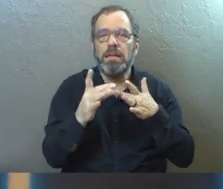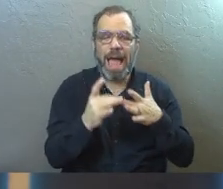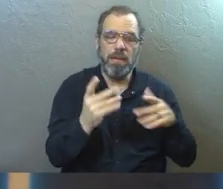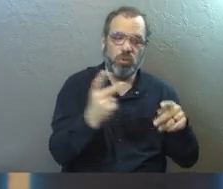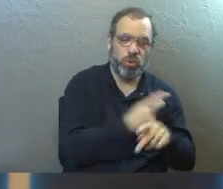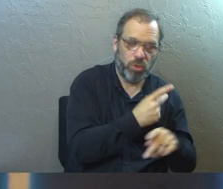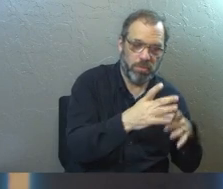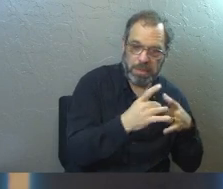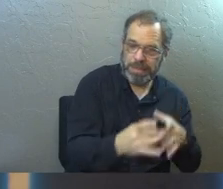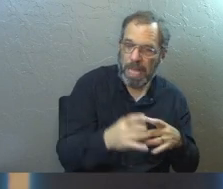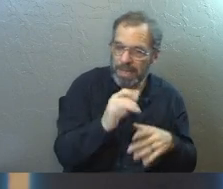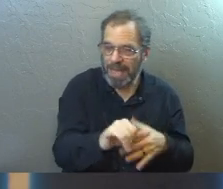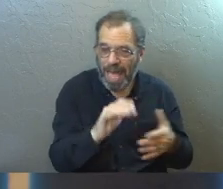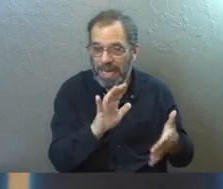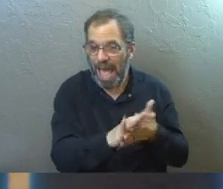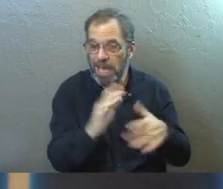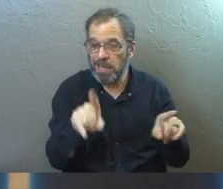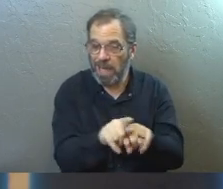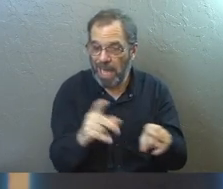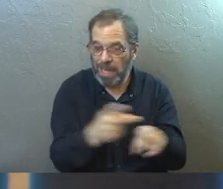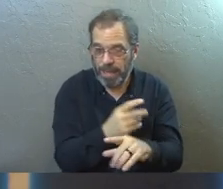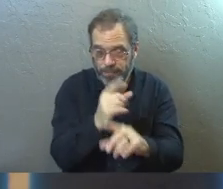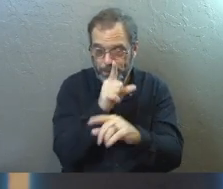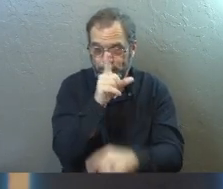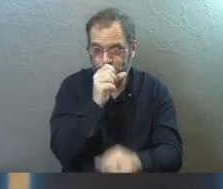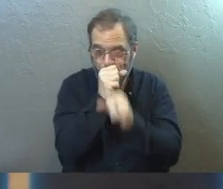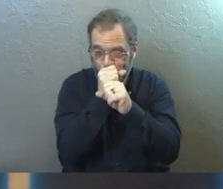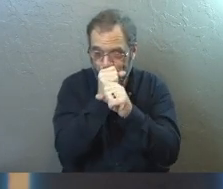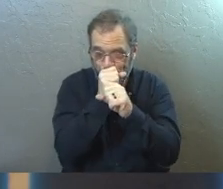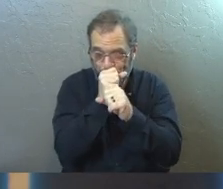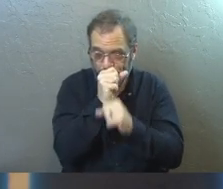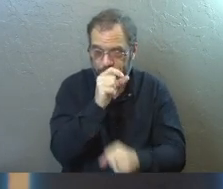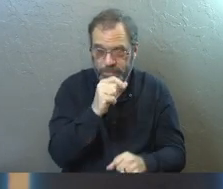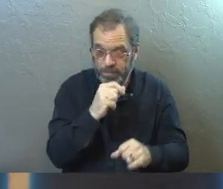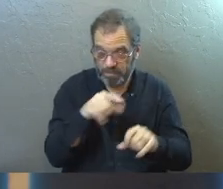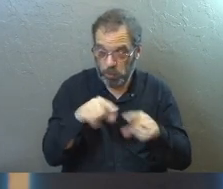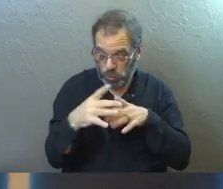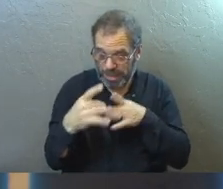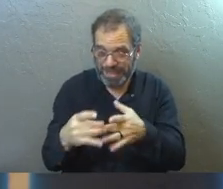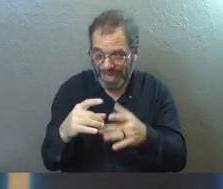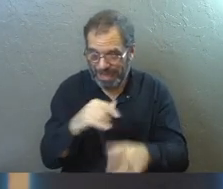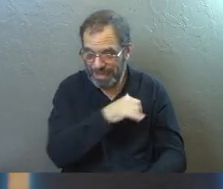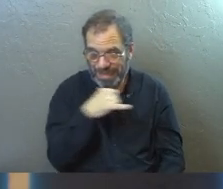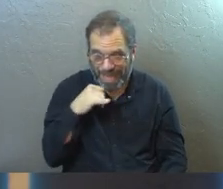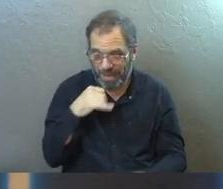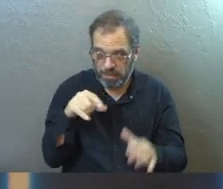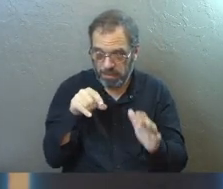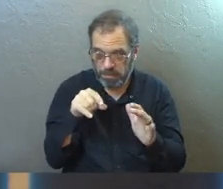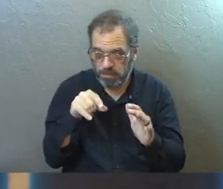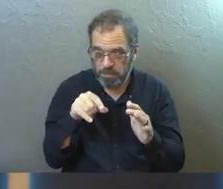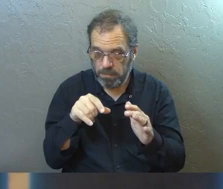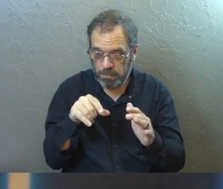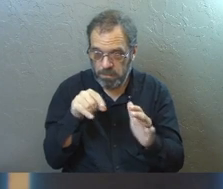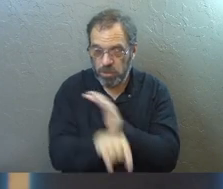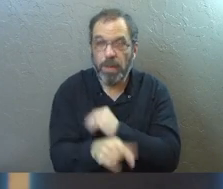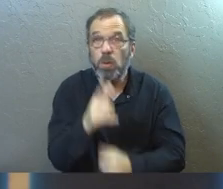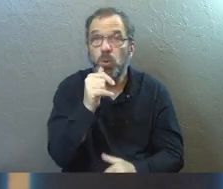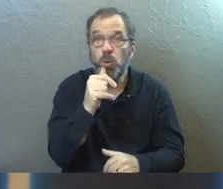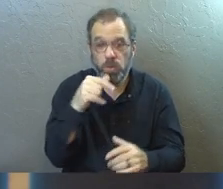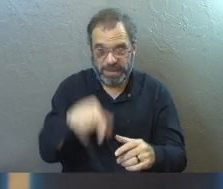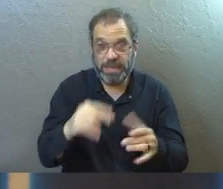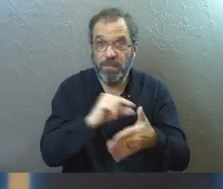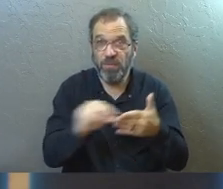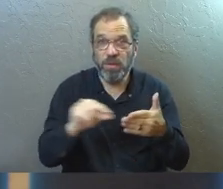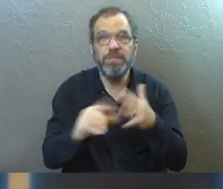like a sheep to the slaughter. And as a lamb is silent before the shears, he did not open his mouth. Who's this talking about? Good job.